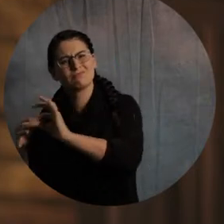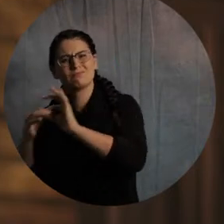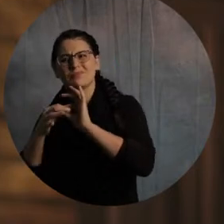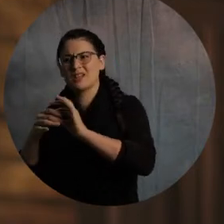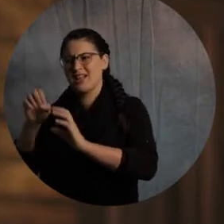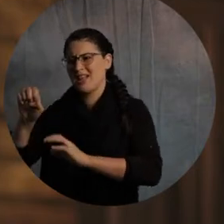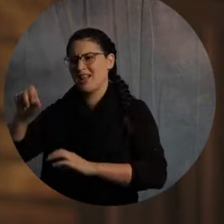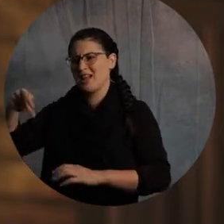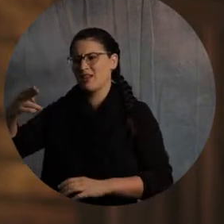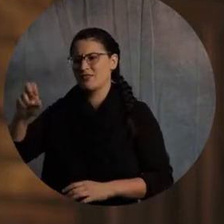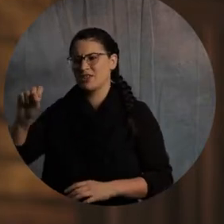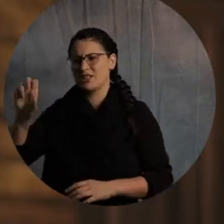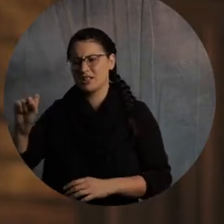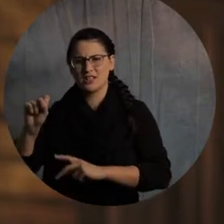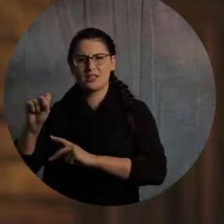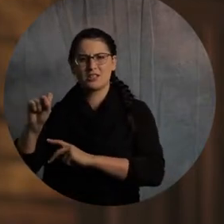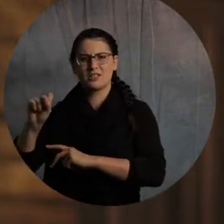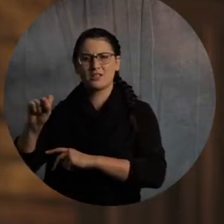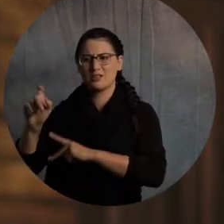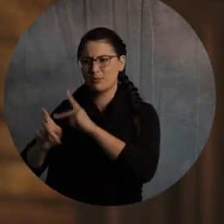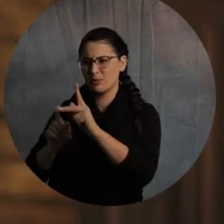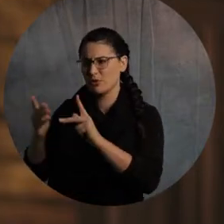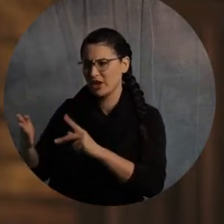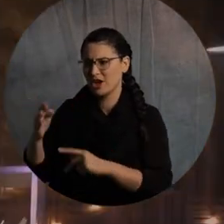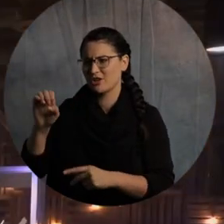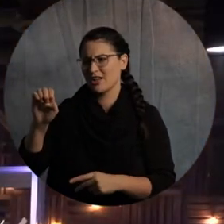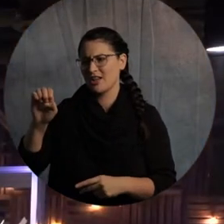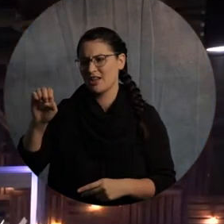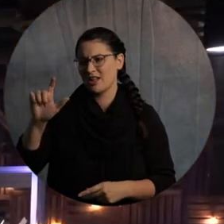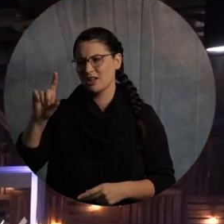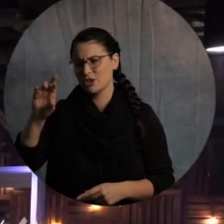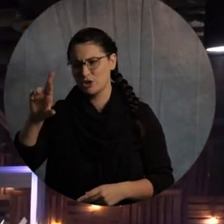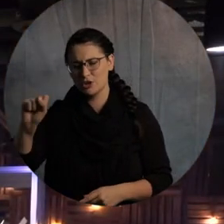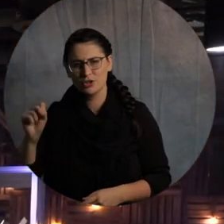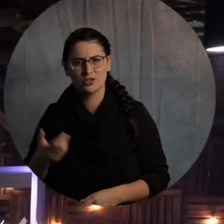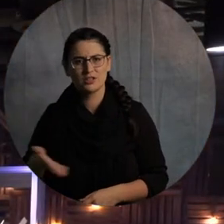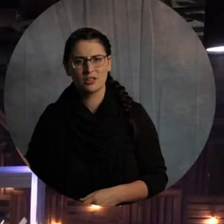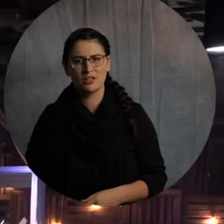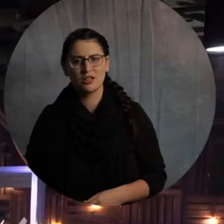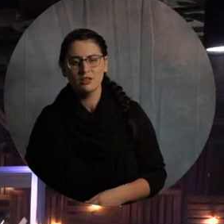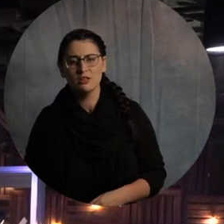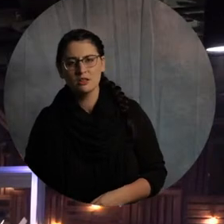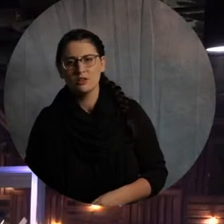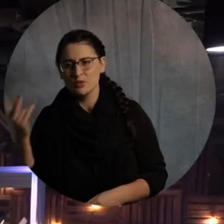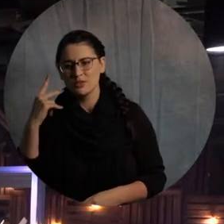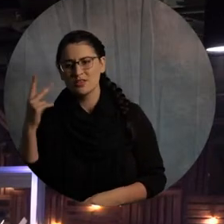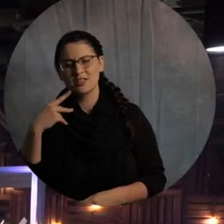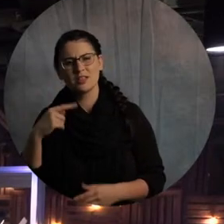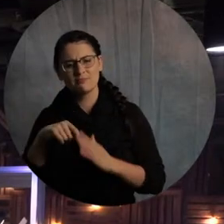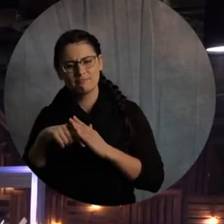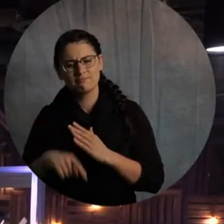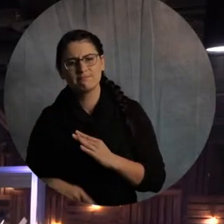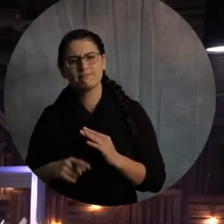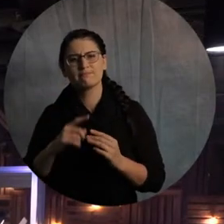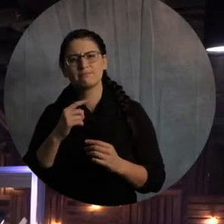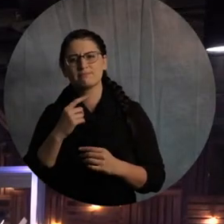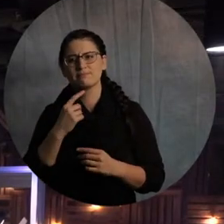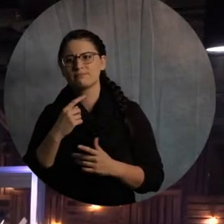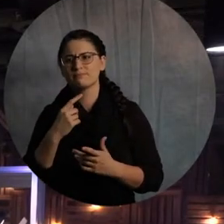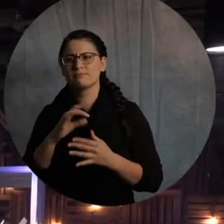over him leaving, they embraced him. The language here is of a deep, sincere